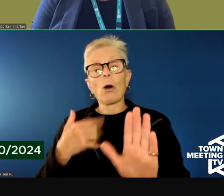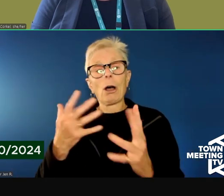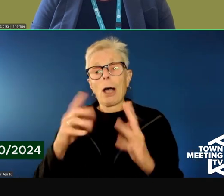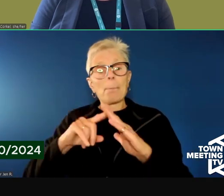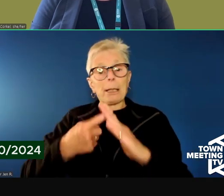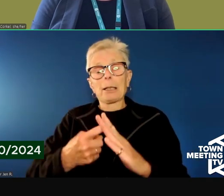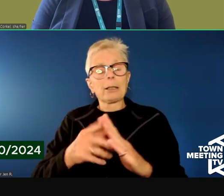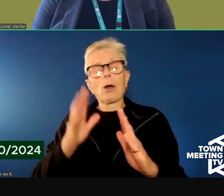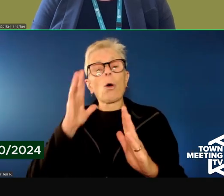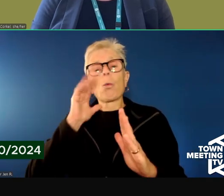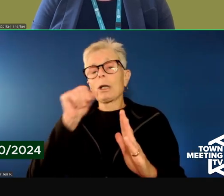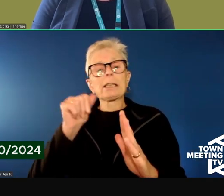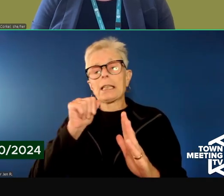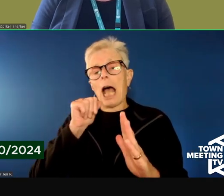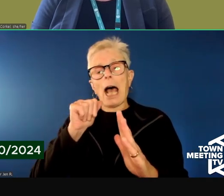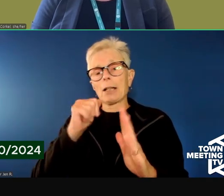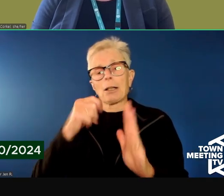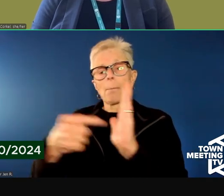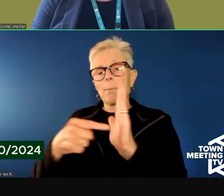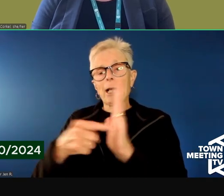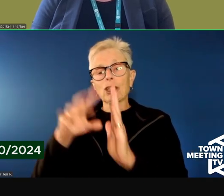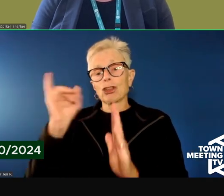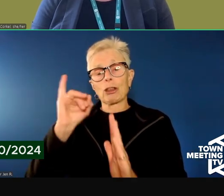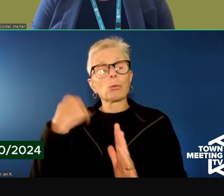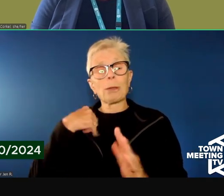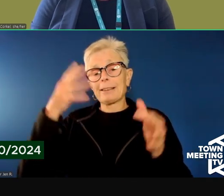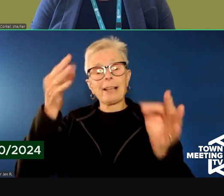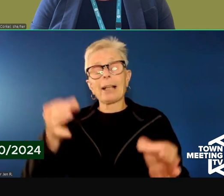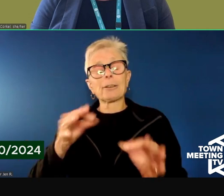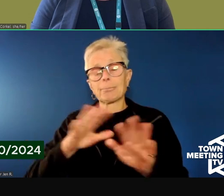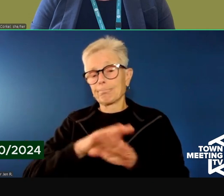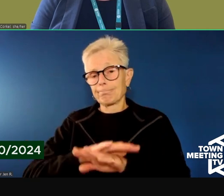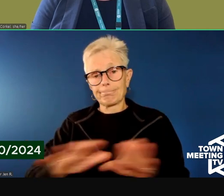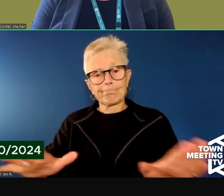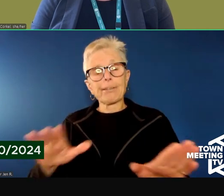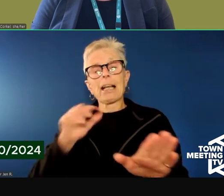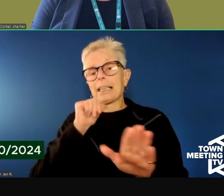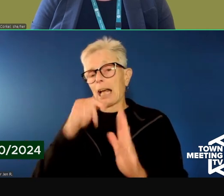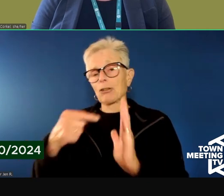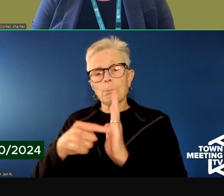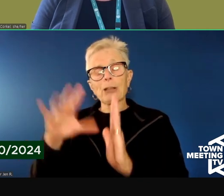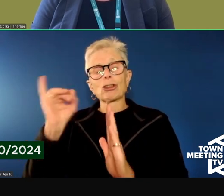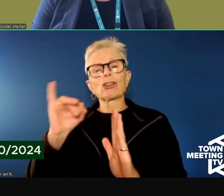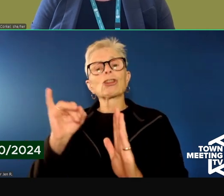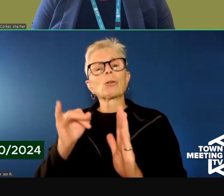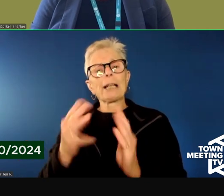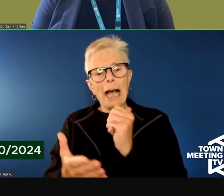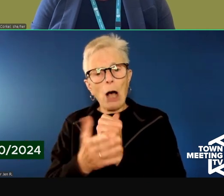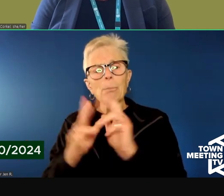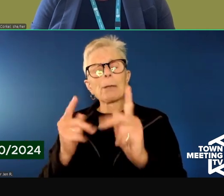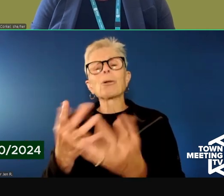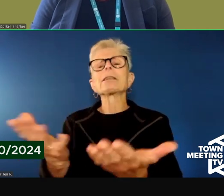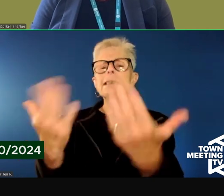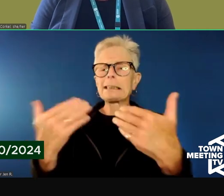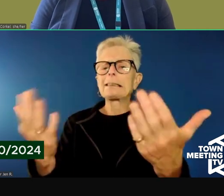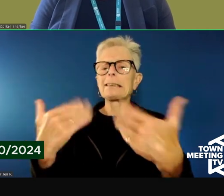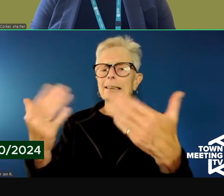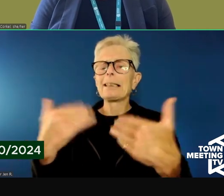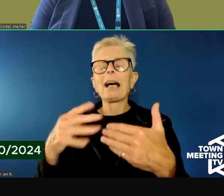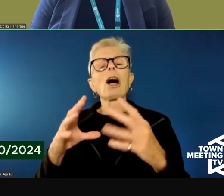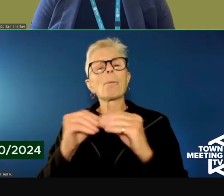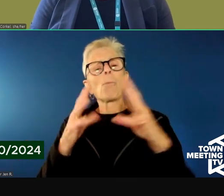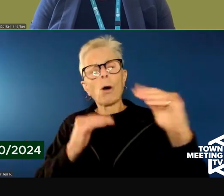care. So to start, a decision was made not to access insurance to help increase accessibility, promote equity,